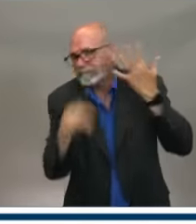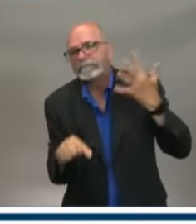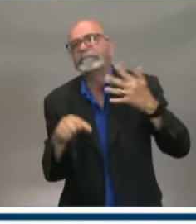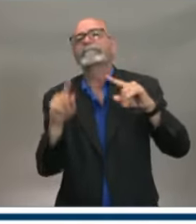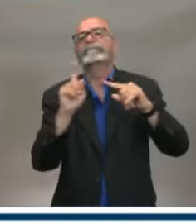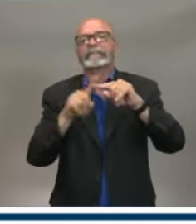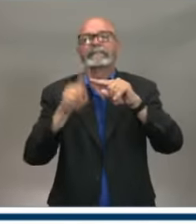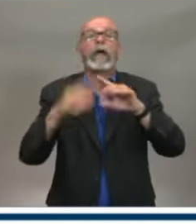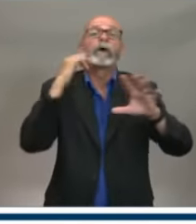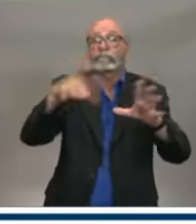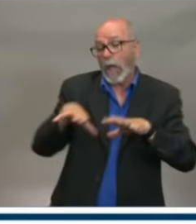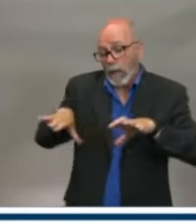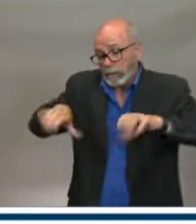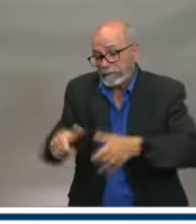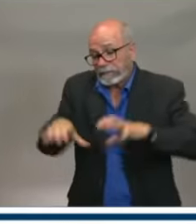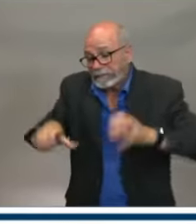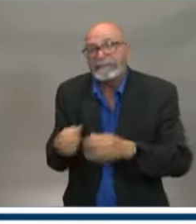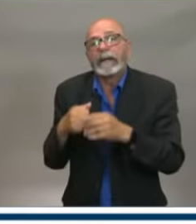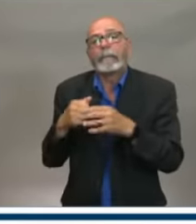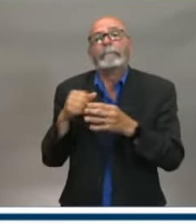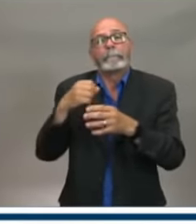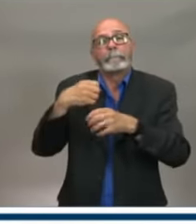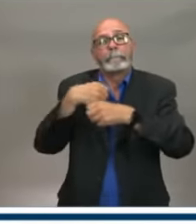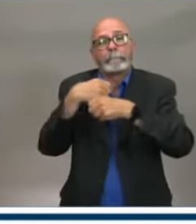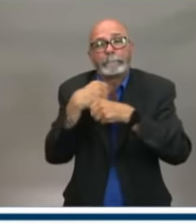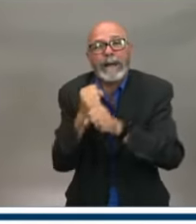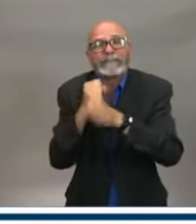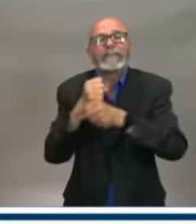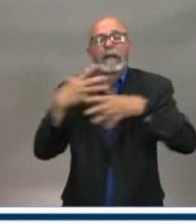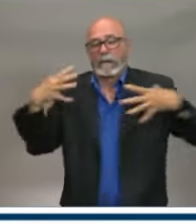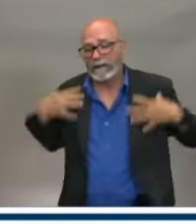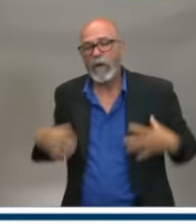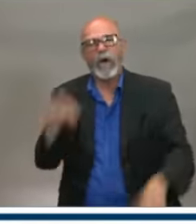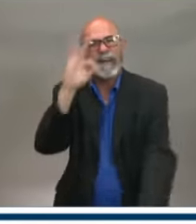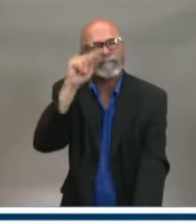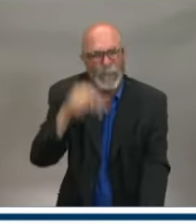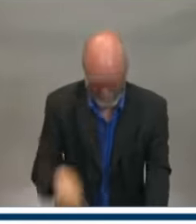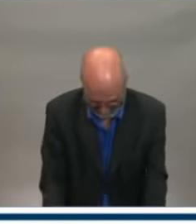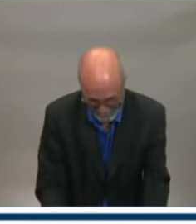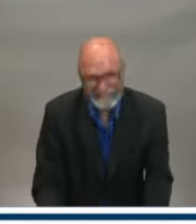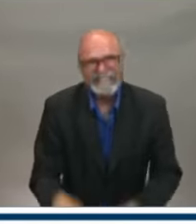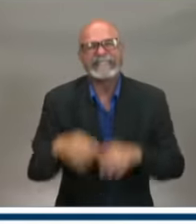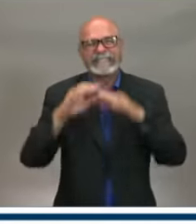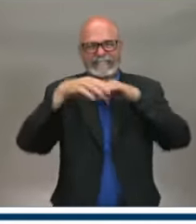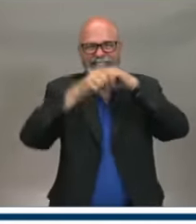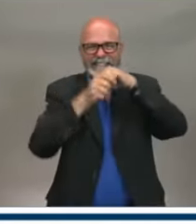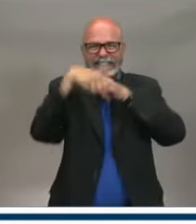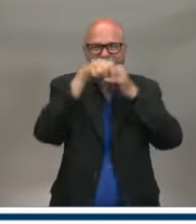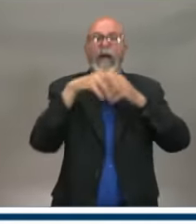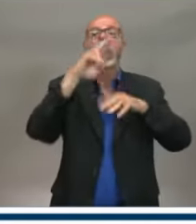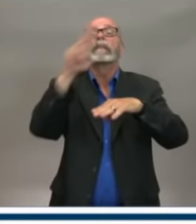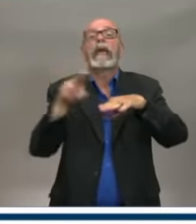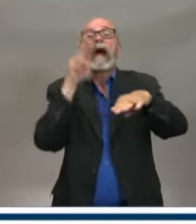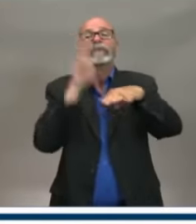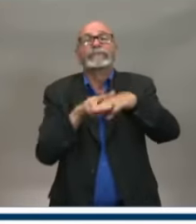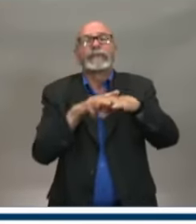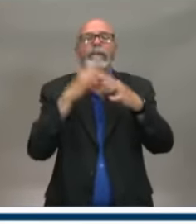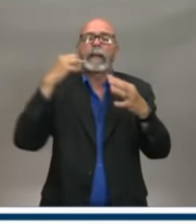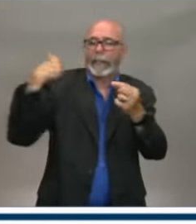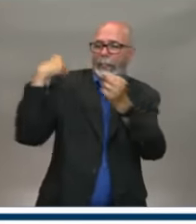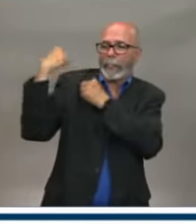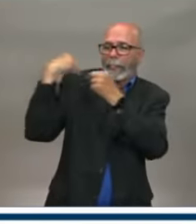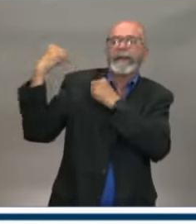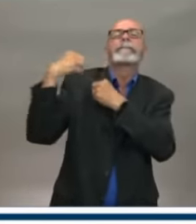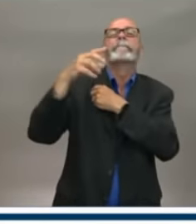therapists, podiatry and naturopaths have also been given the green light for June 5th. As well as veterinarians.